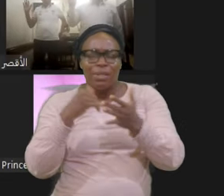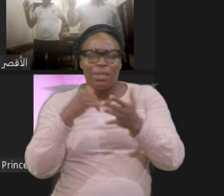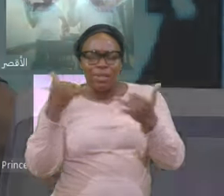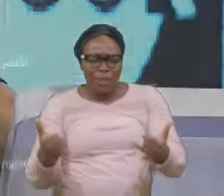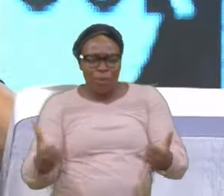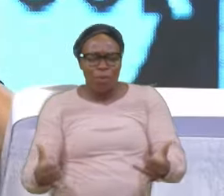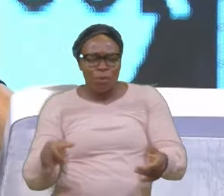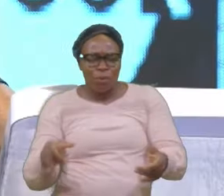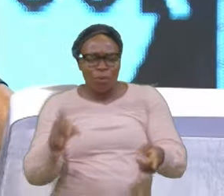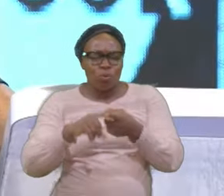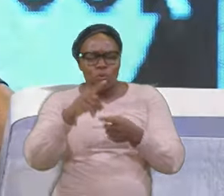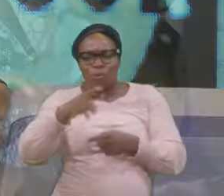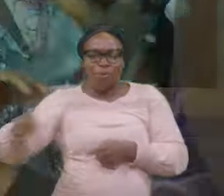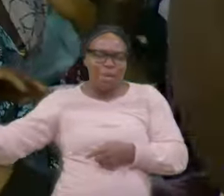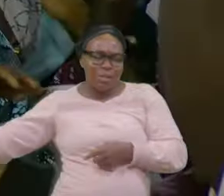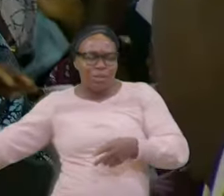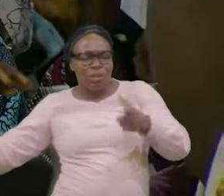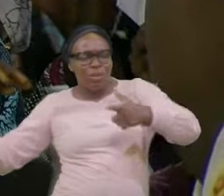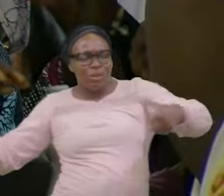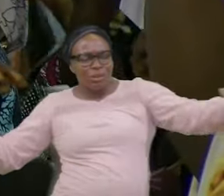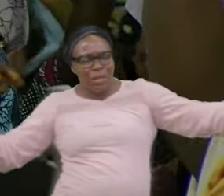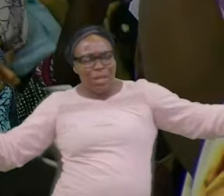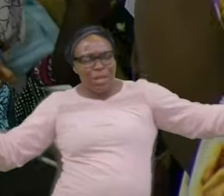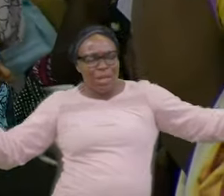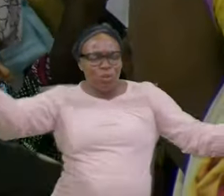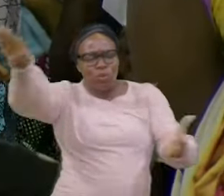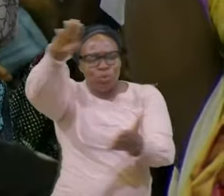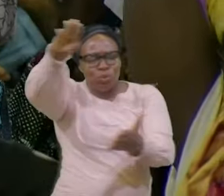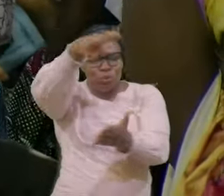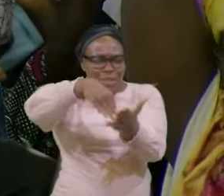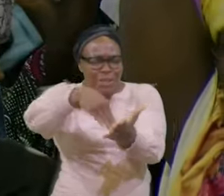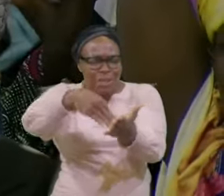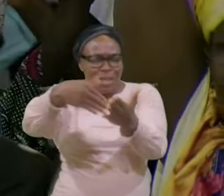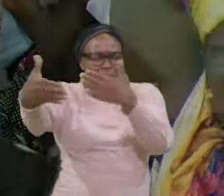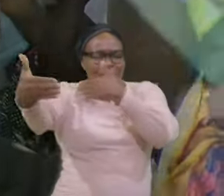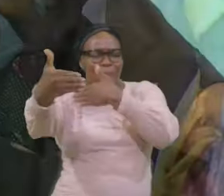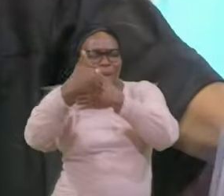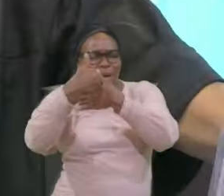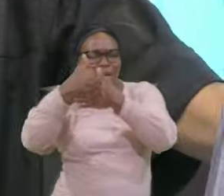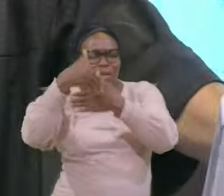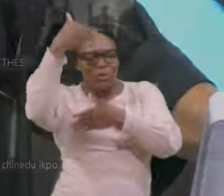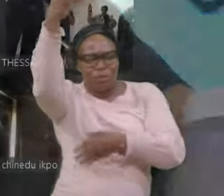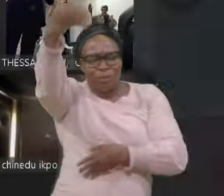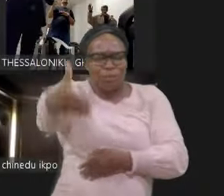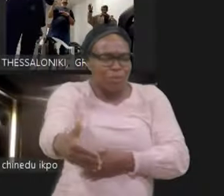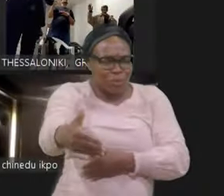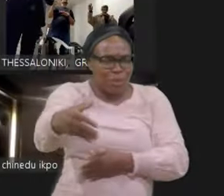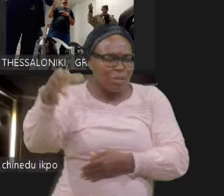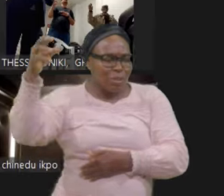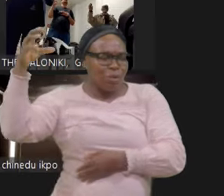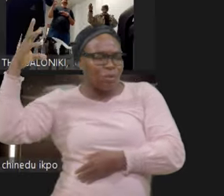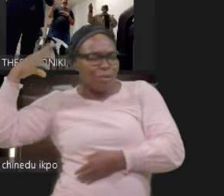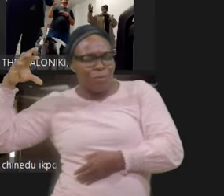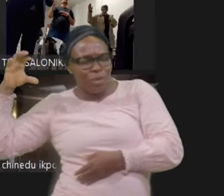To The Left To The Center At The Back On The Radio Over The Television